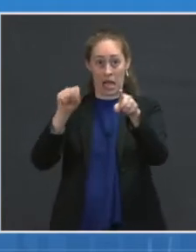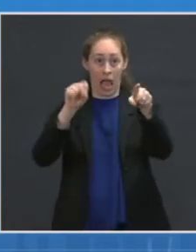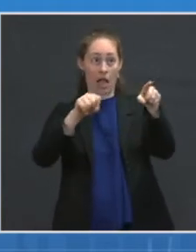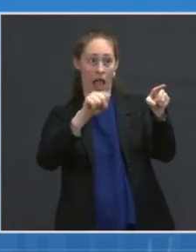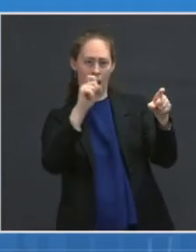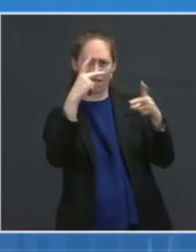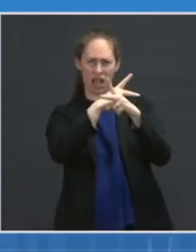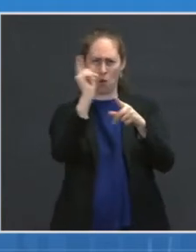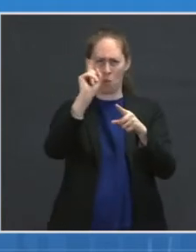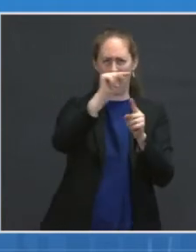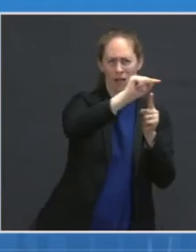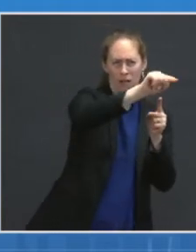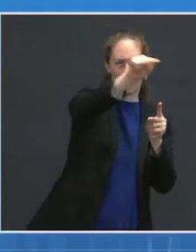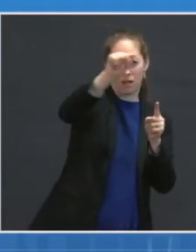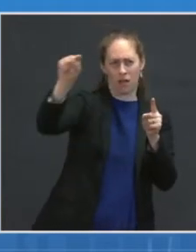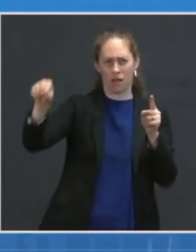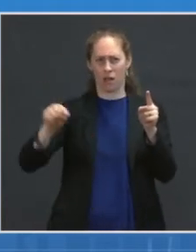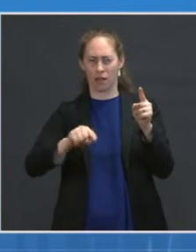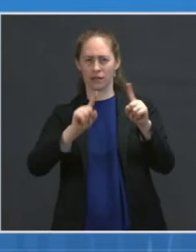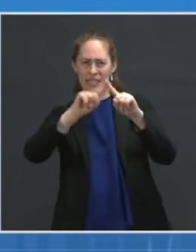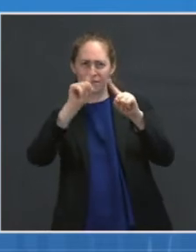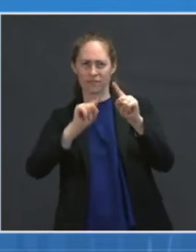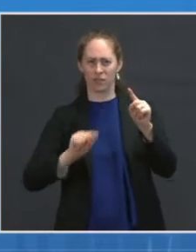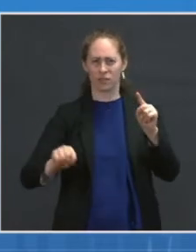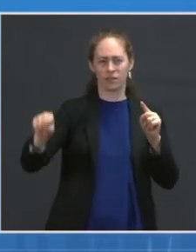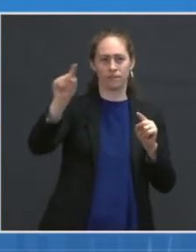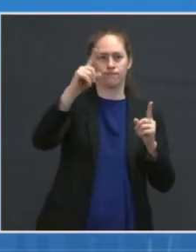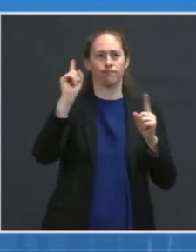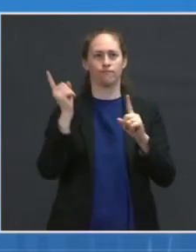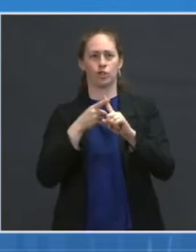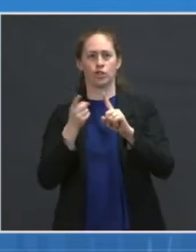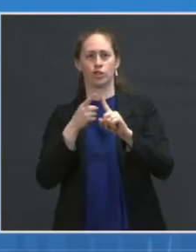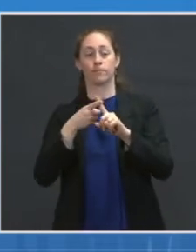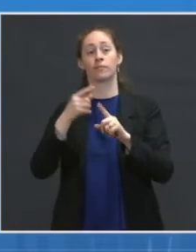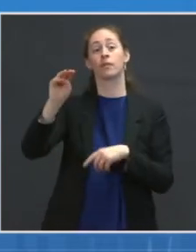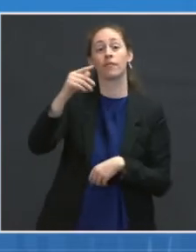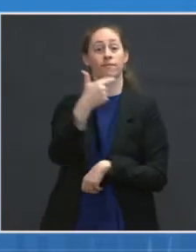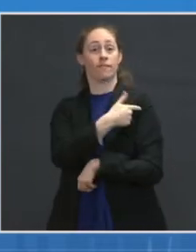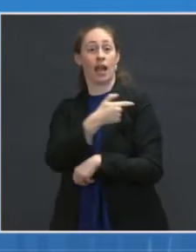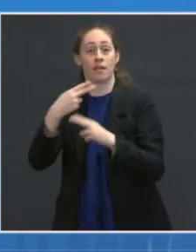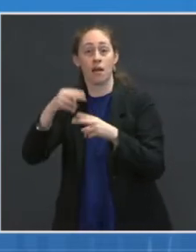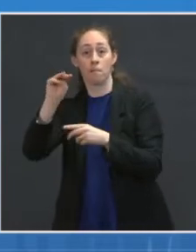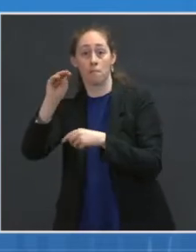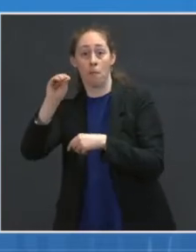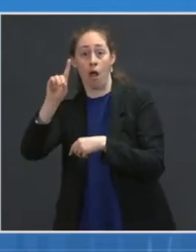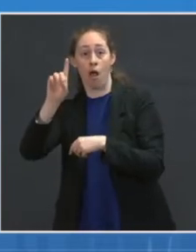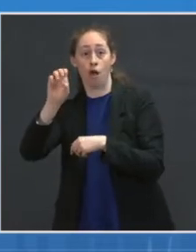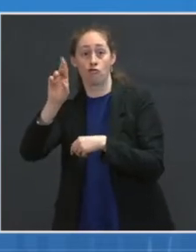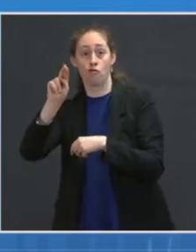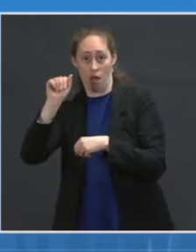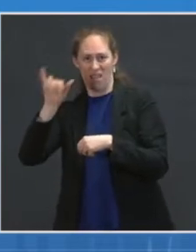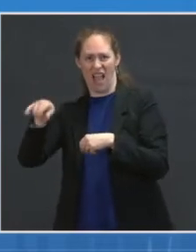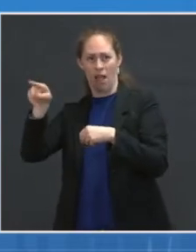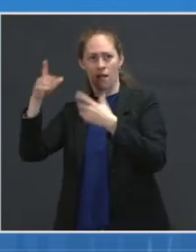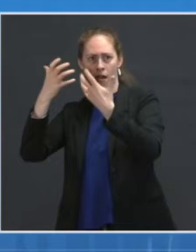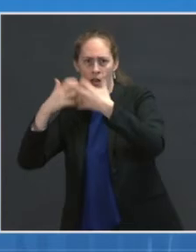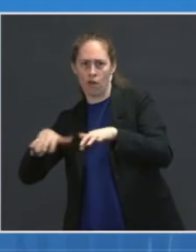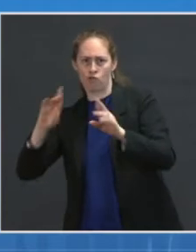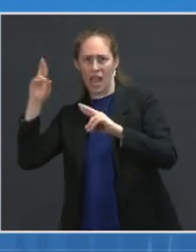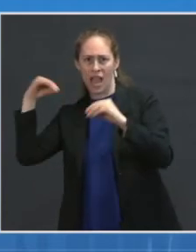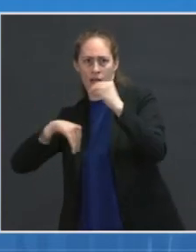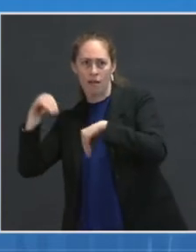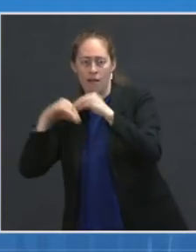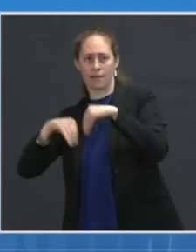The packaging plan for Moderna vaccines is just now coming online. Roads are being cleared for the